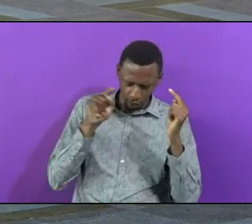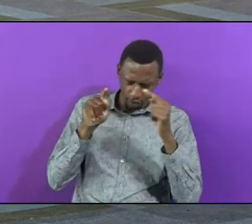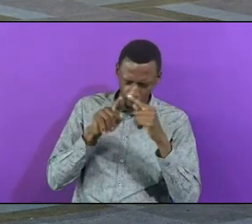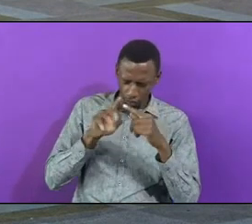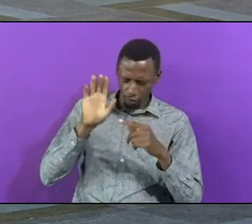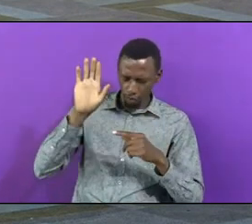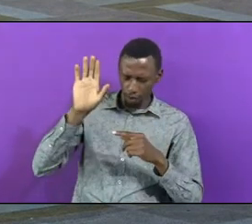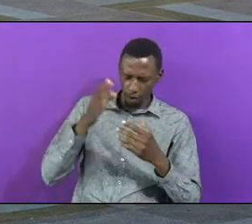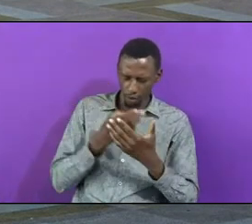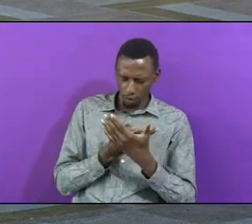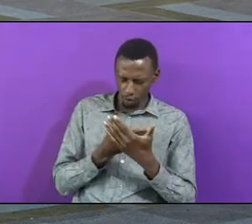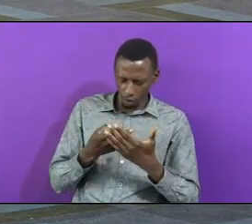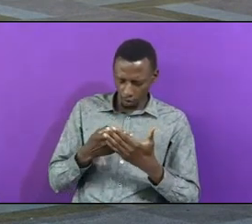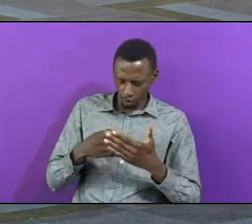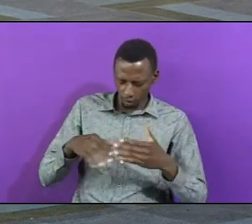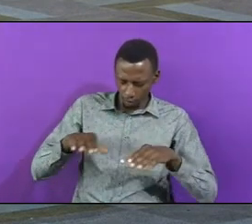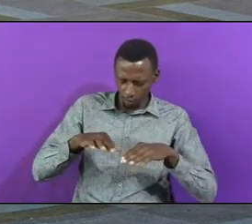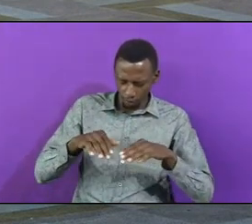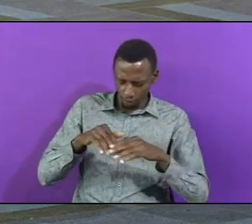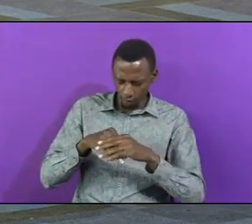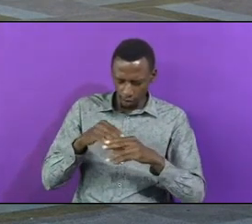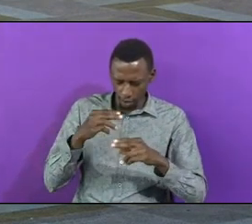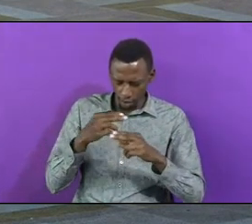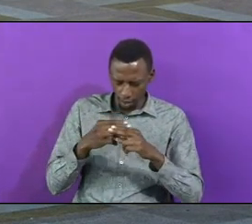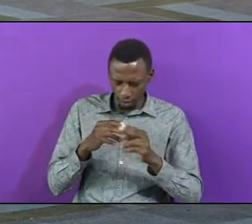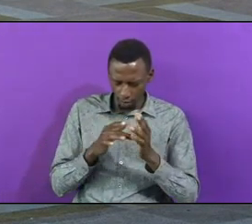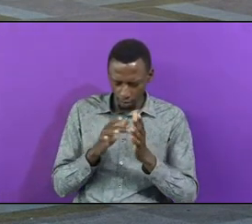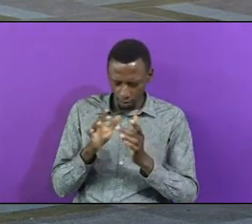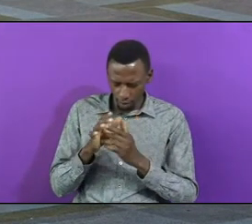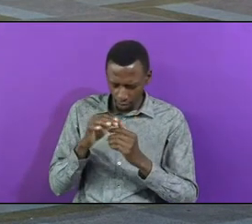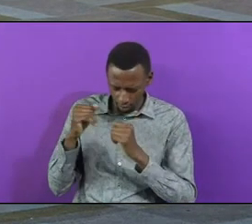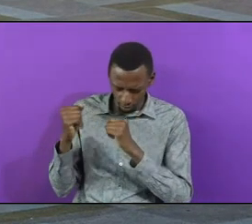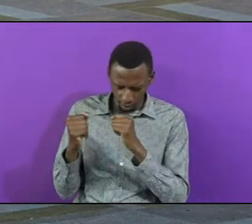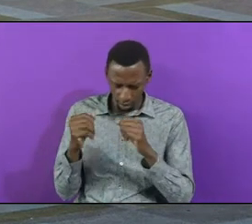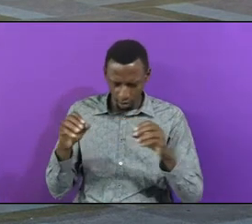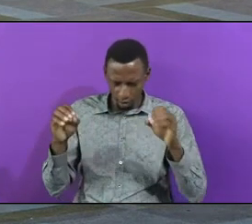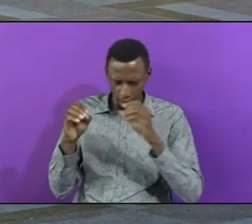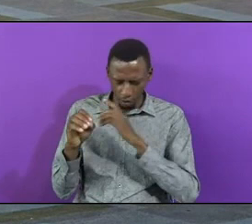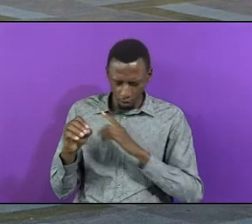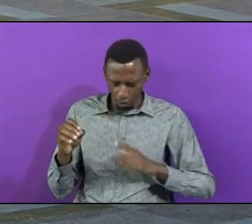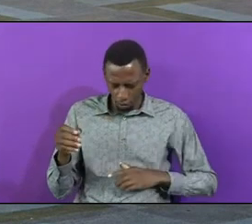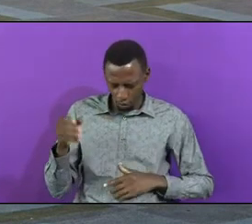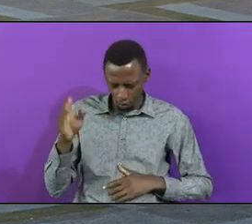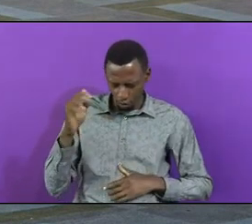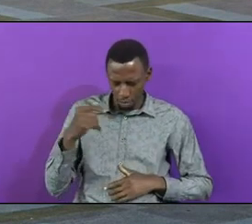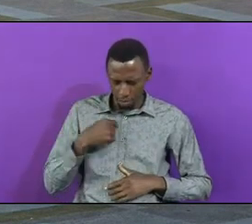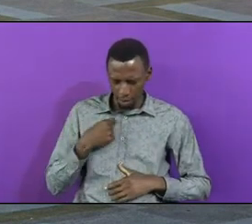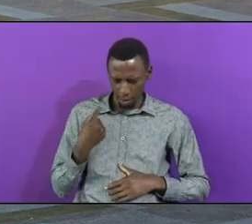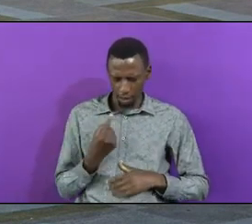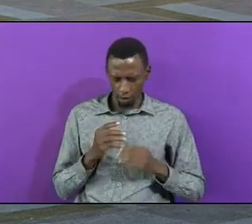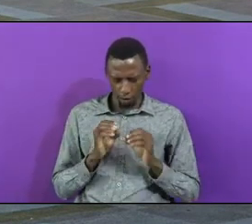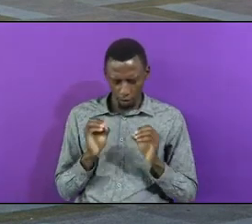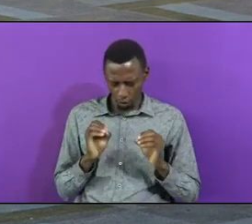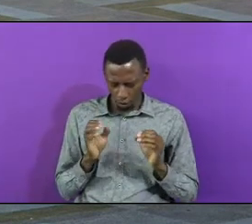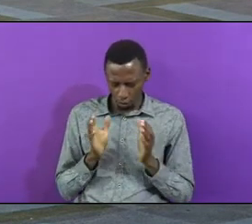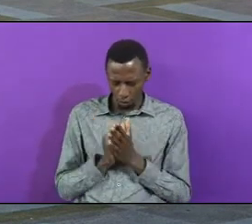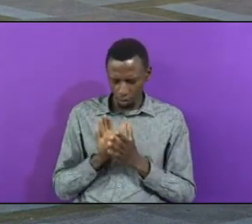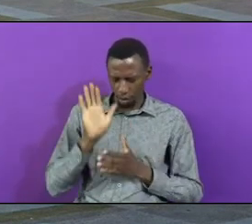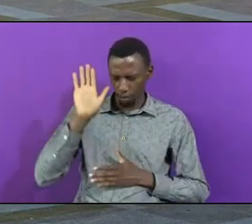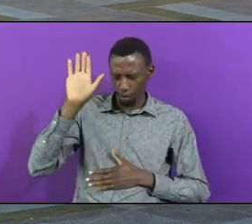In Jesus' mighty name O Lord our God I am not alone, am with your people The visitors